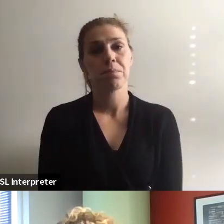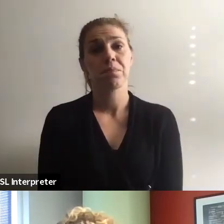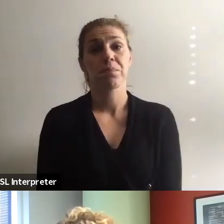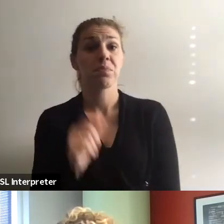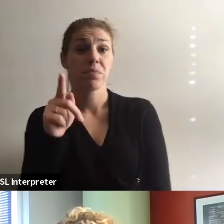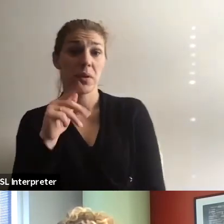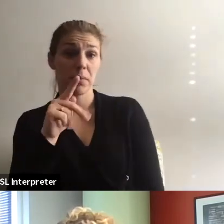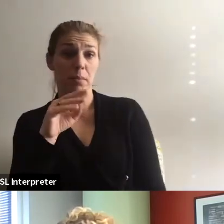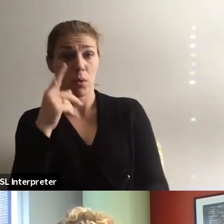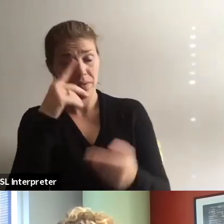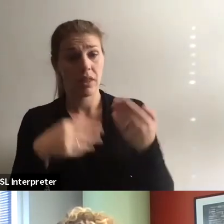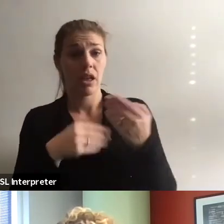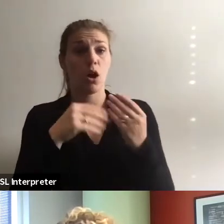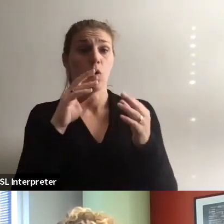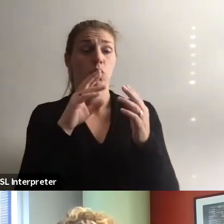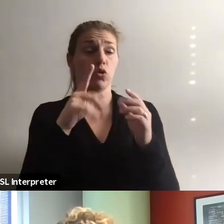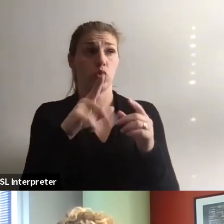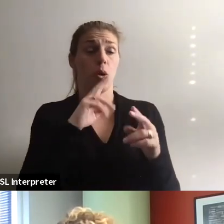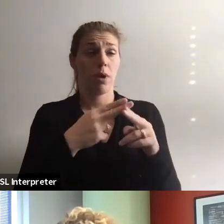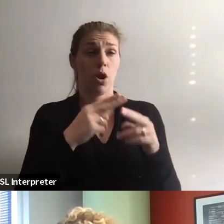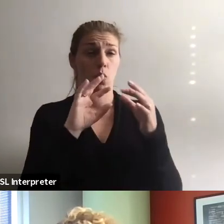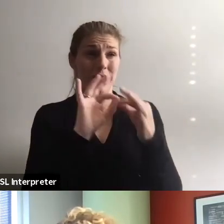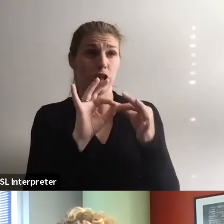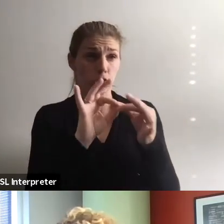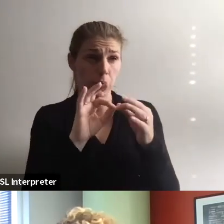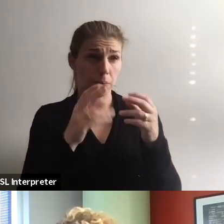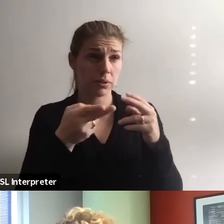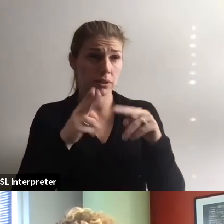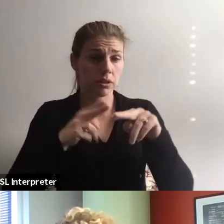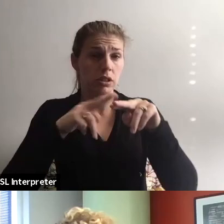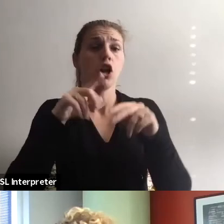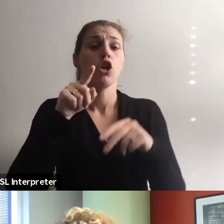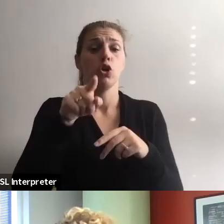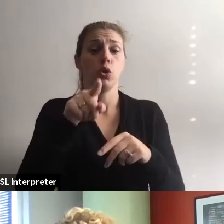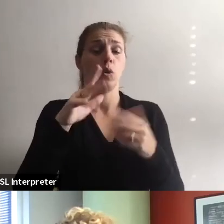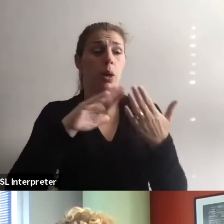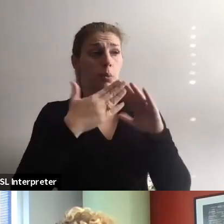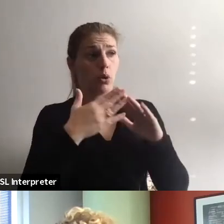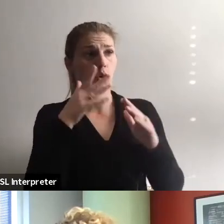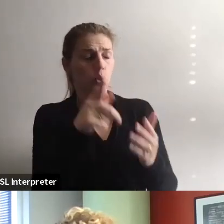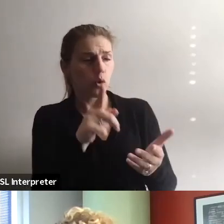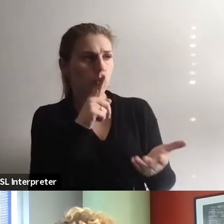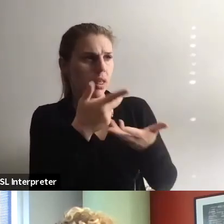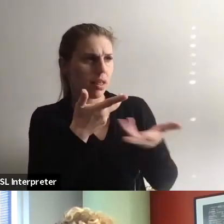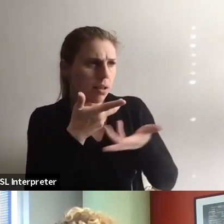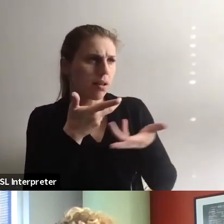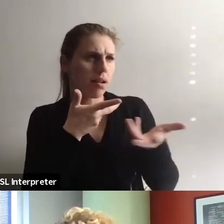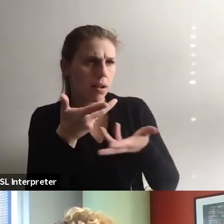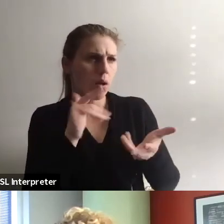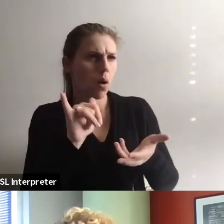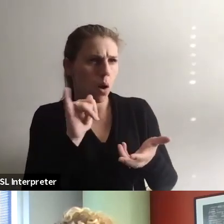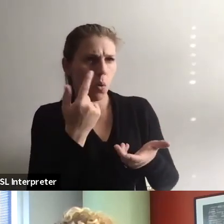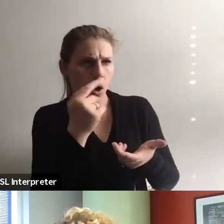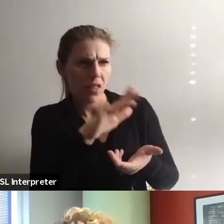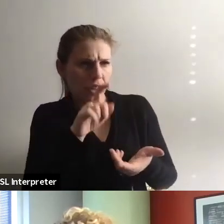and I think about building relationships, you you start really listening to the community. It's not like really, uh, throwing, you know, everything